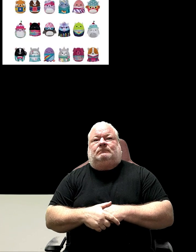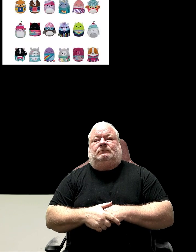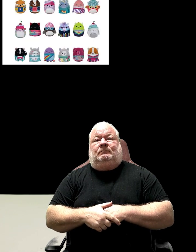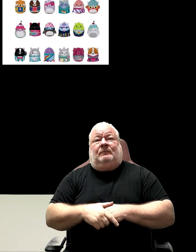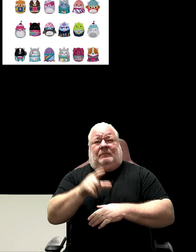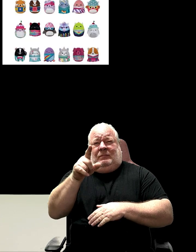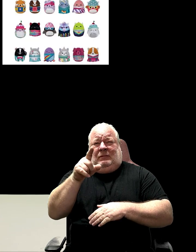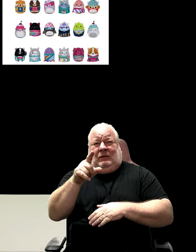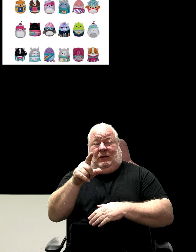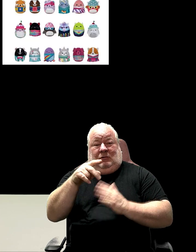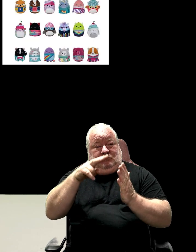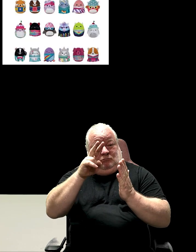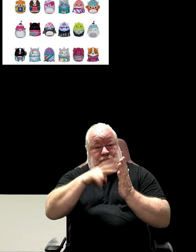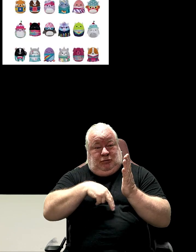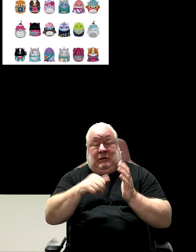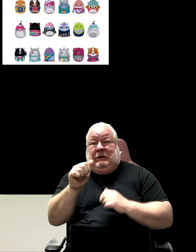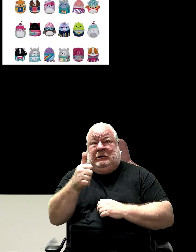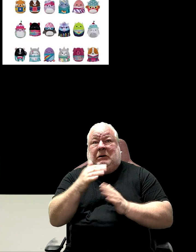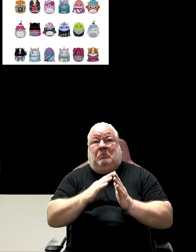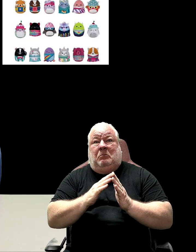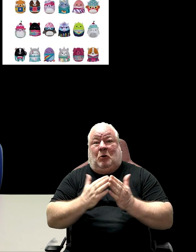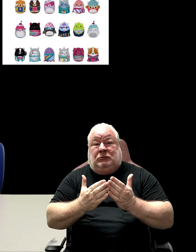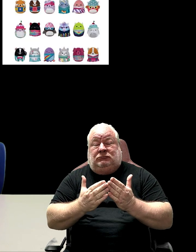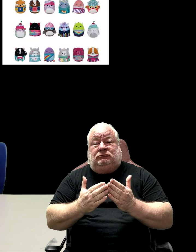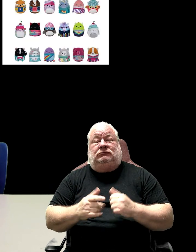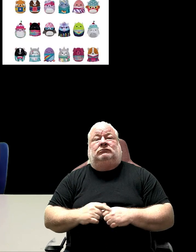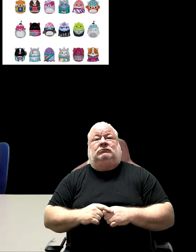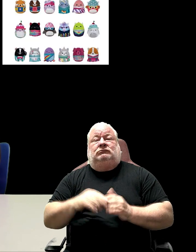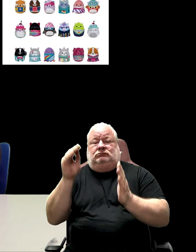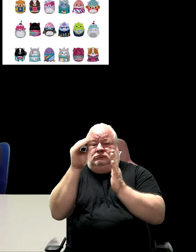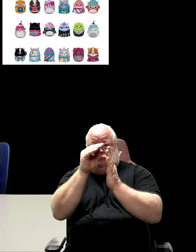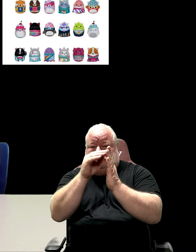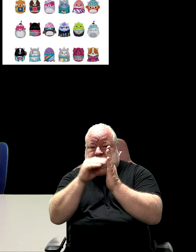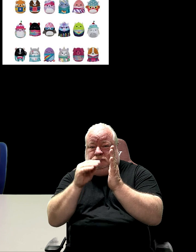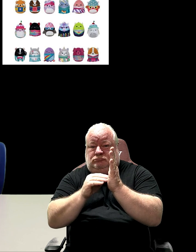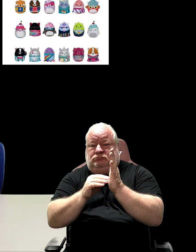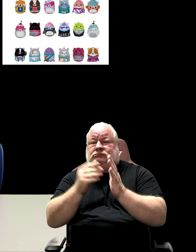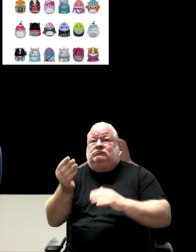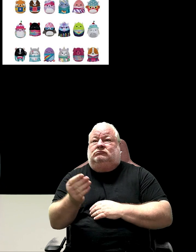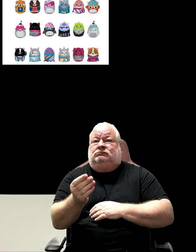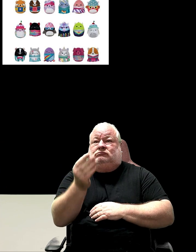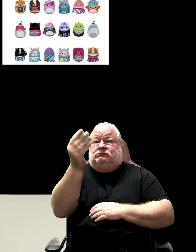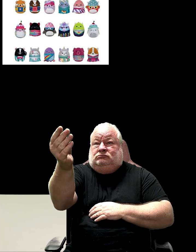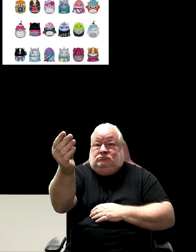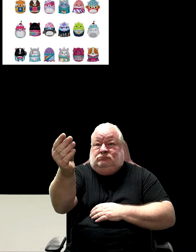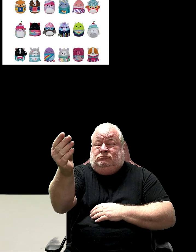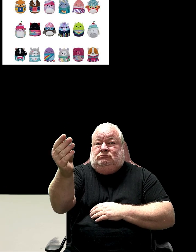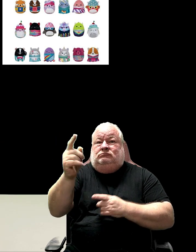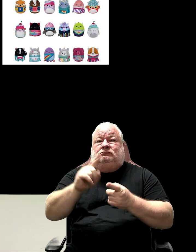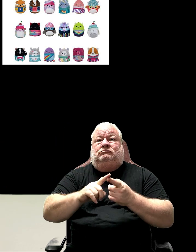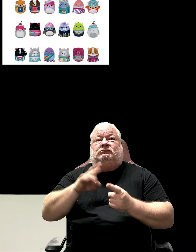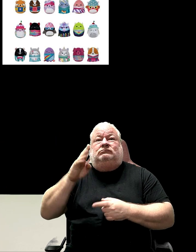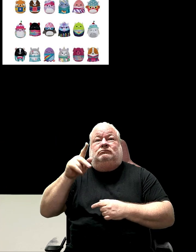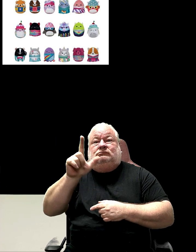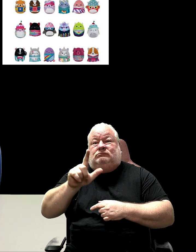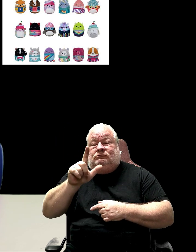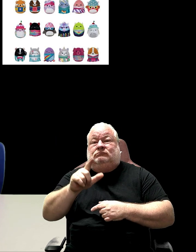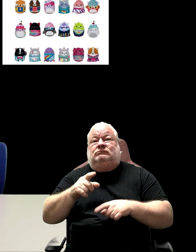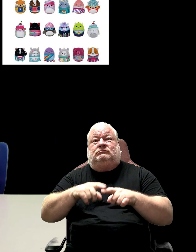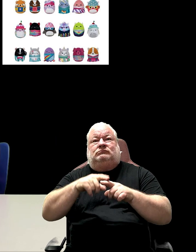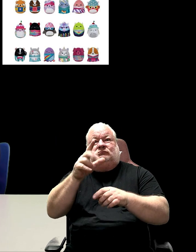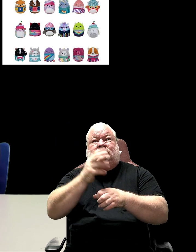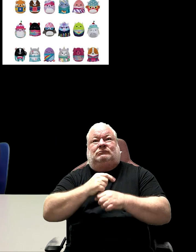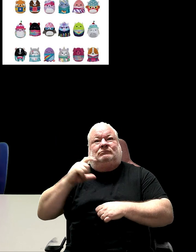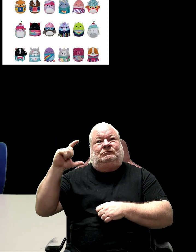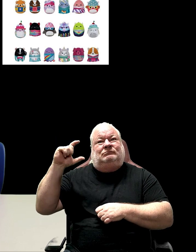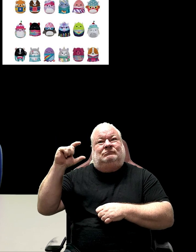Read 10 books, fill out your reading log, turn it in, turn it in, and